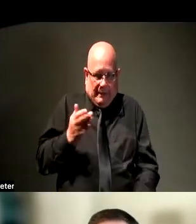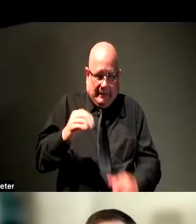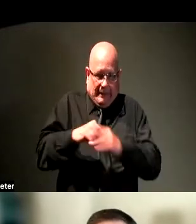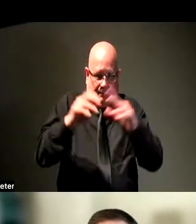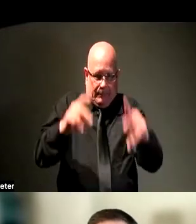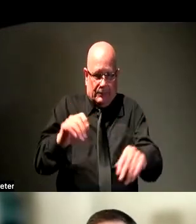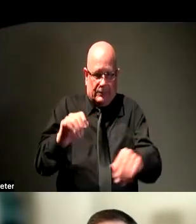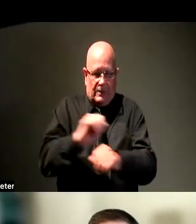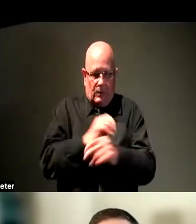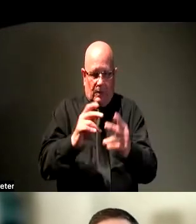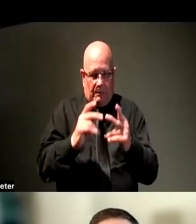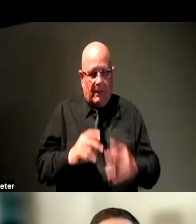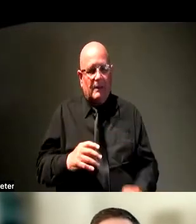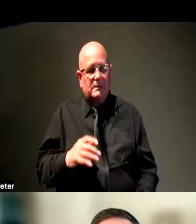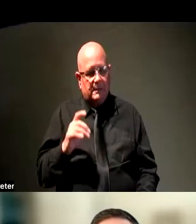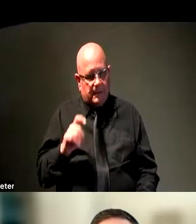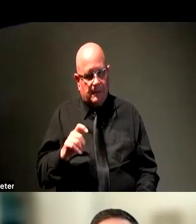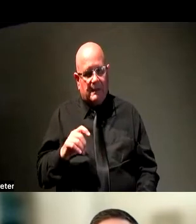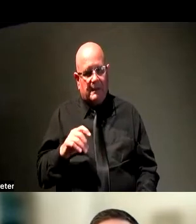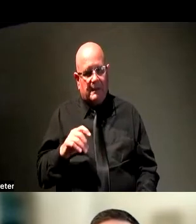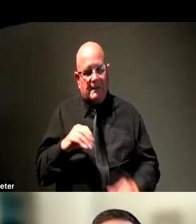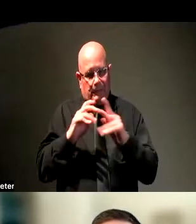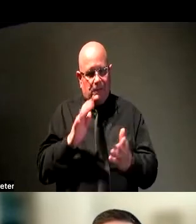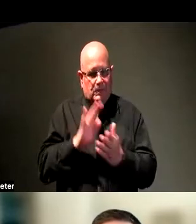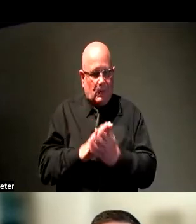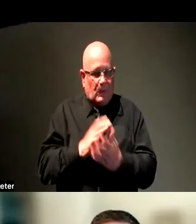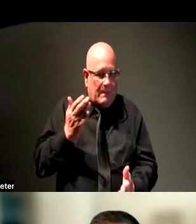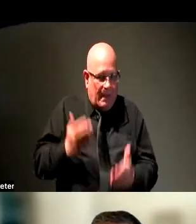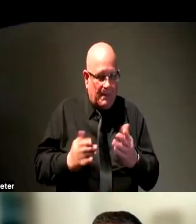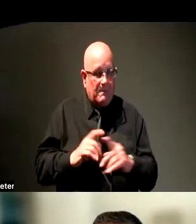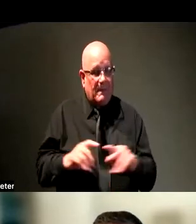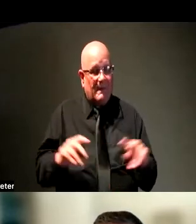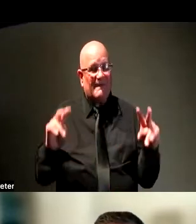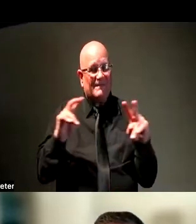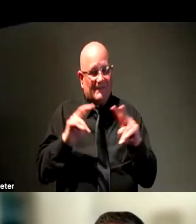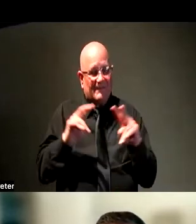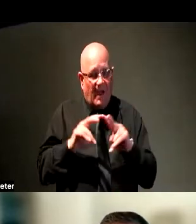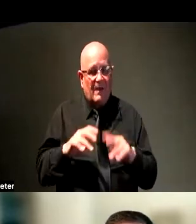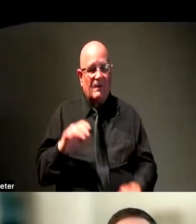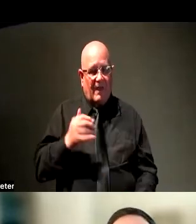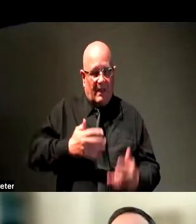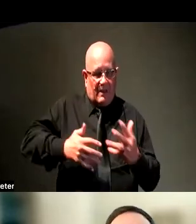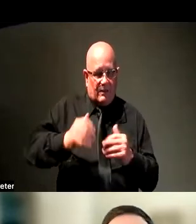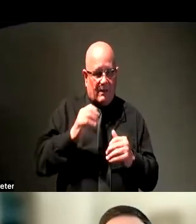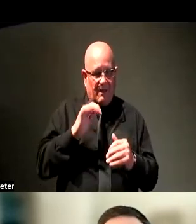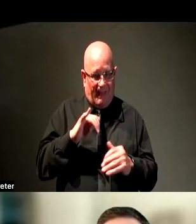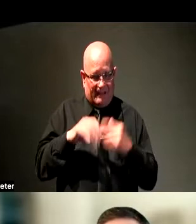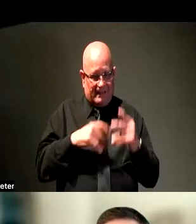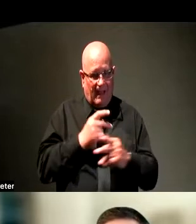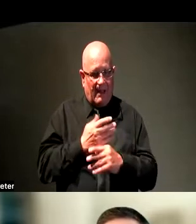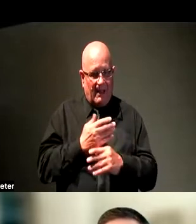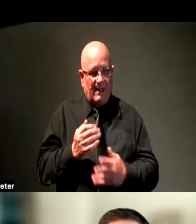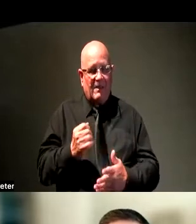workplace, in-person at school, possibly. The value of in-person interactions was just kind of, I guess I was reminded about